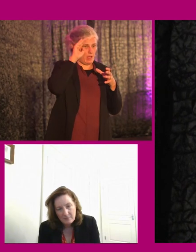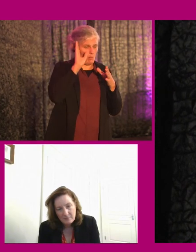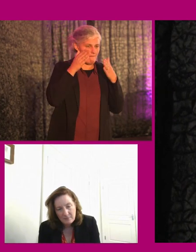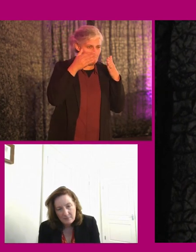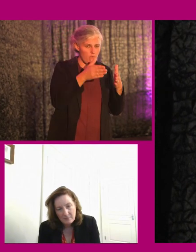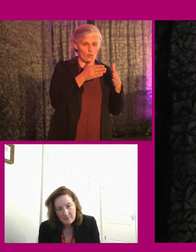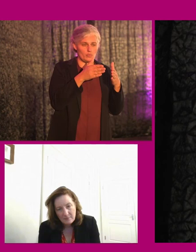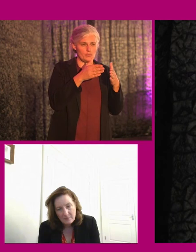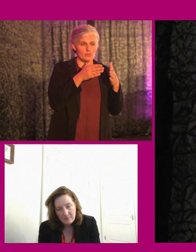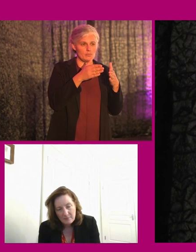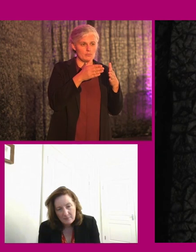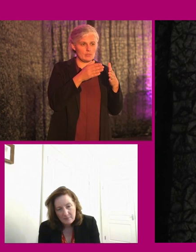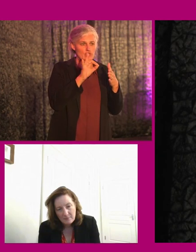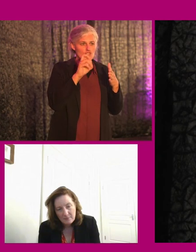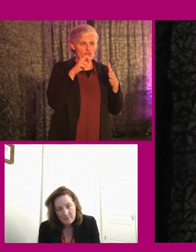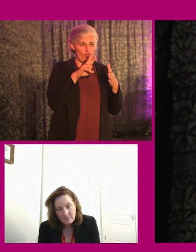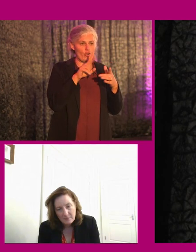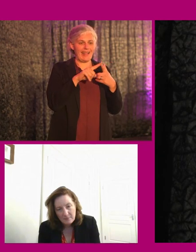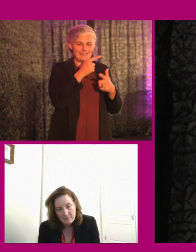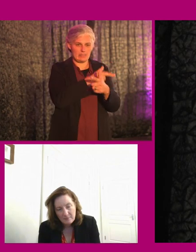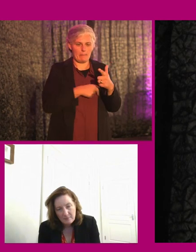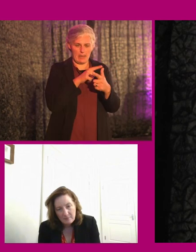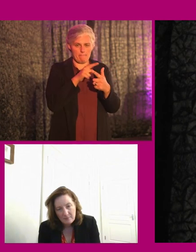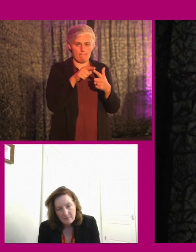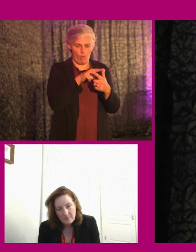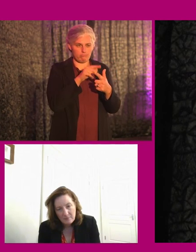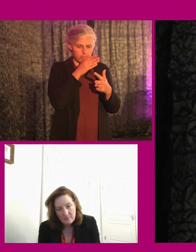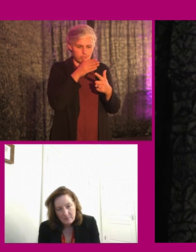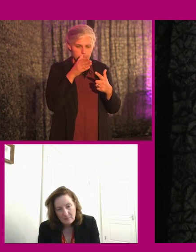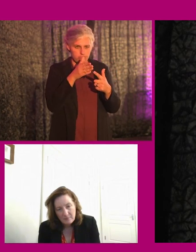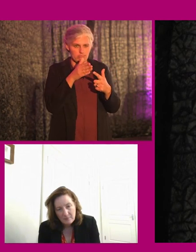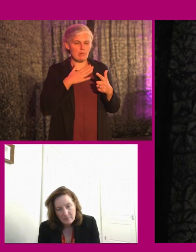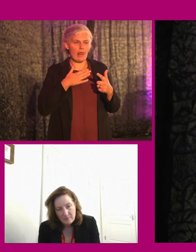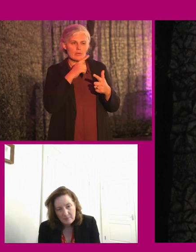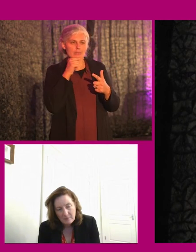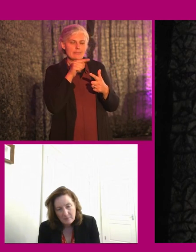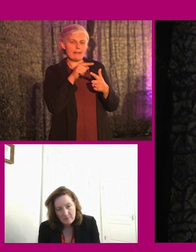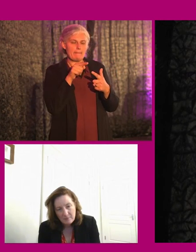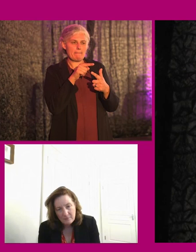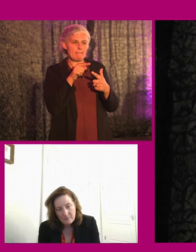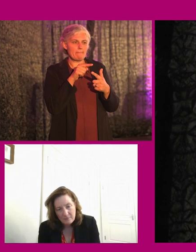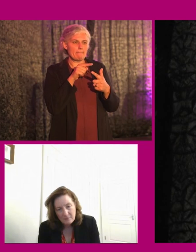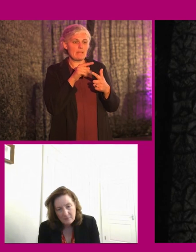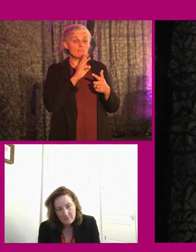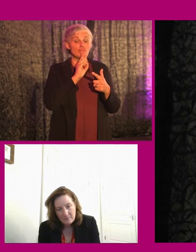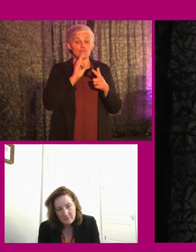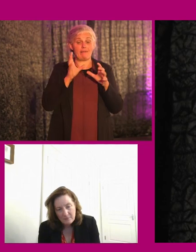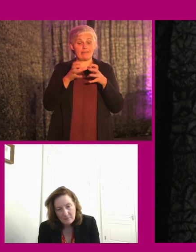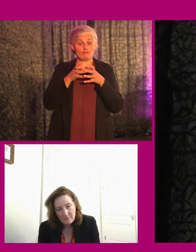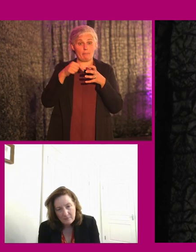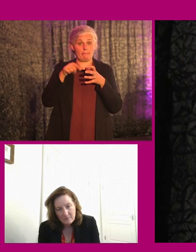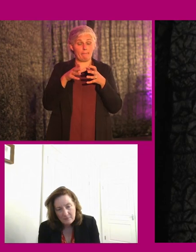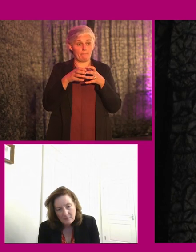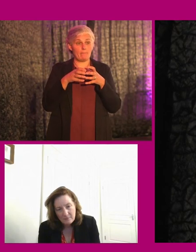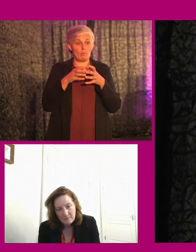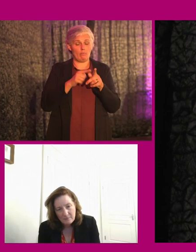has very much been on gender and disability. I don't know if that's the same in the private sector. We are